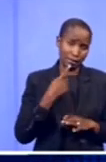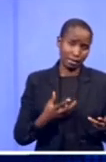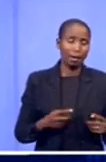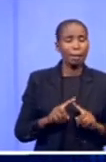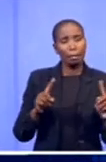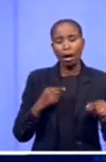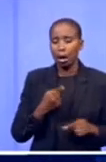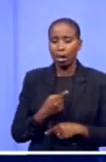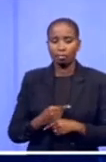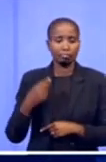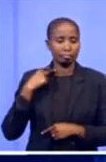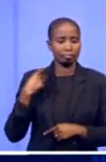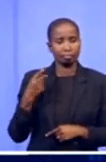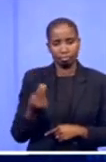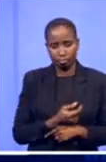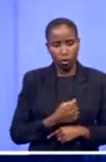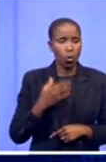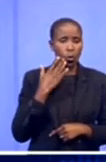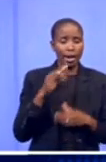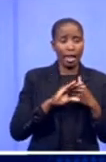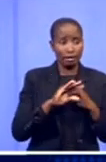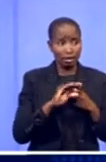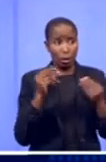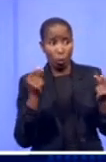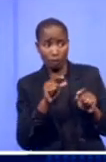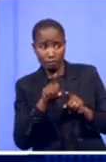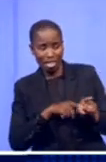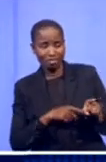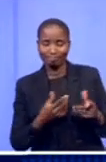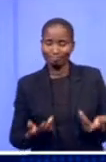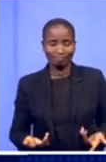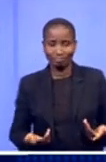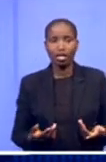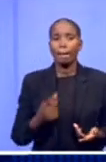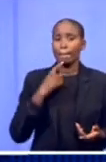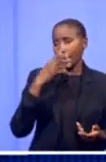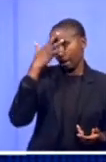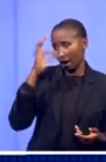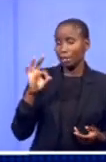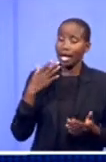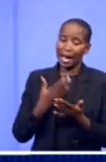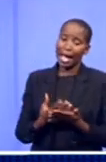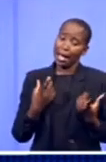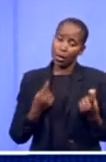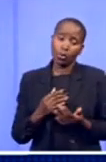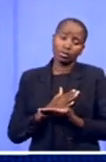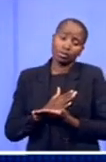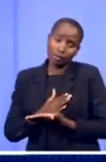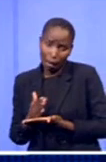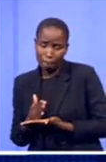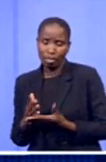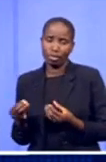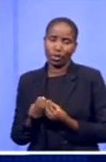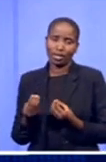doesn't work out. The state can do some things to enable investments to be successful, but also